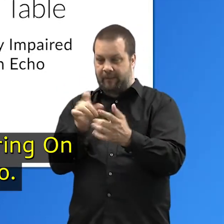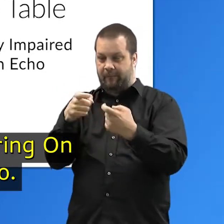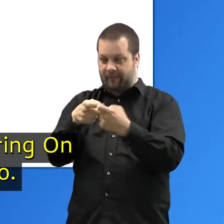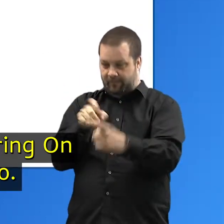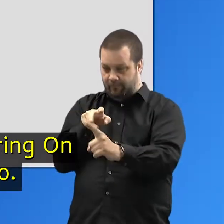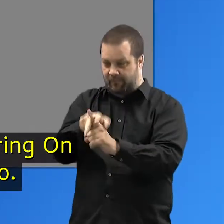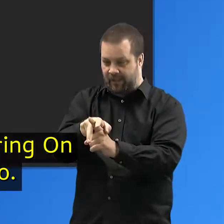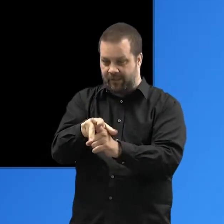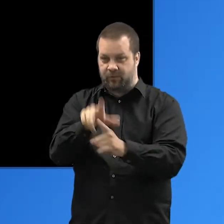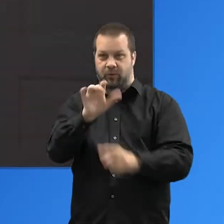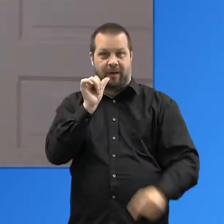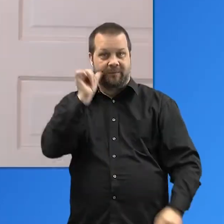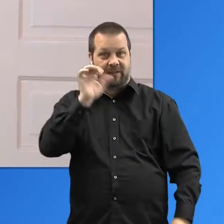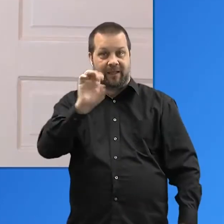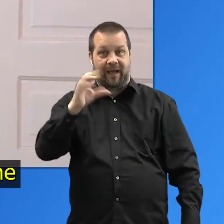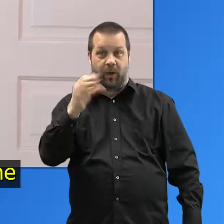Echo.